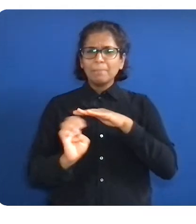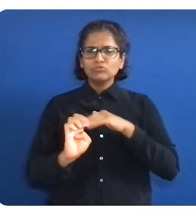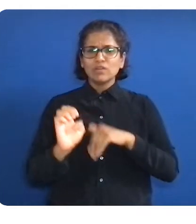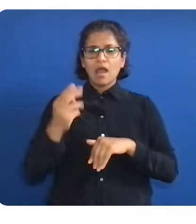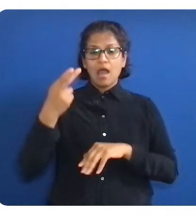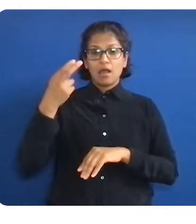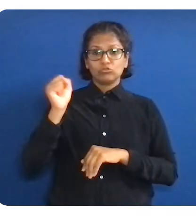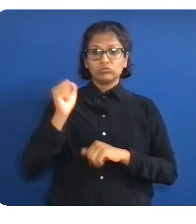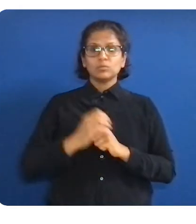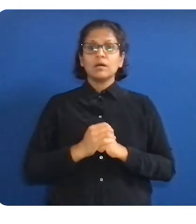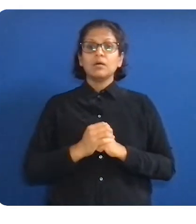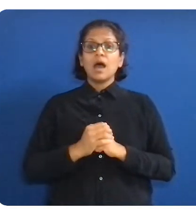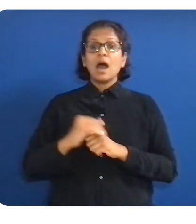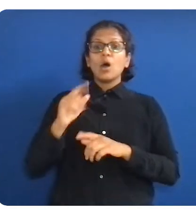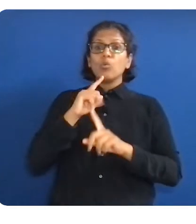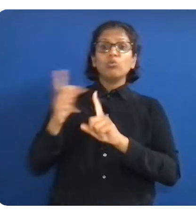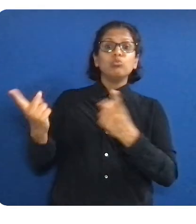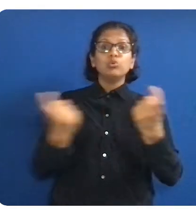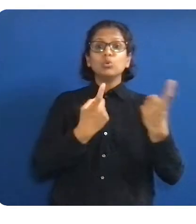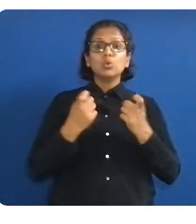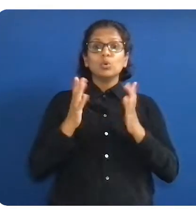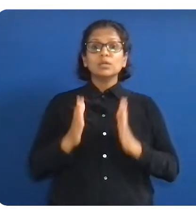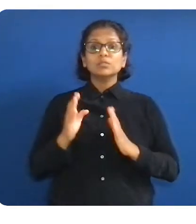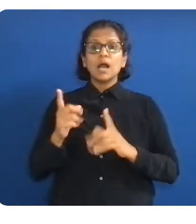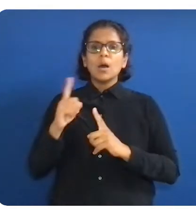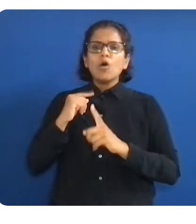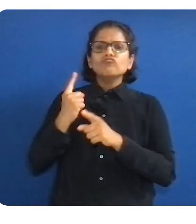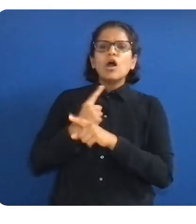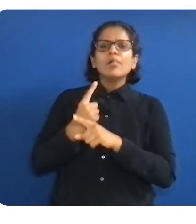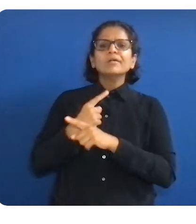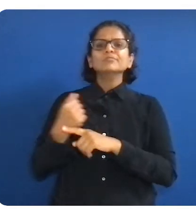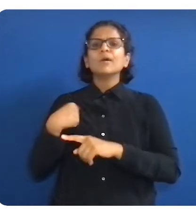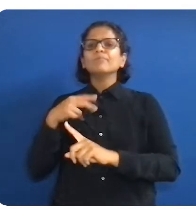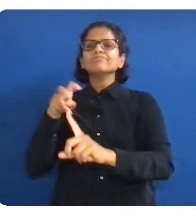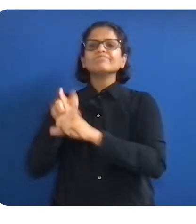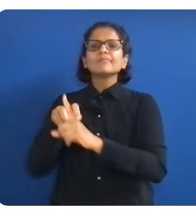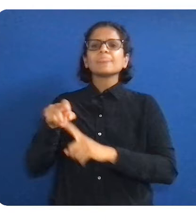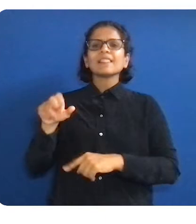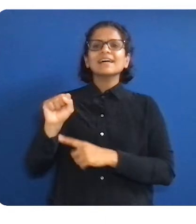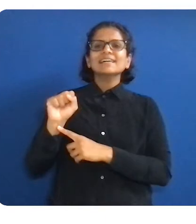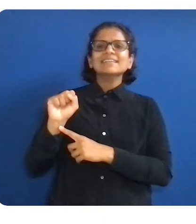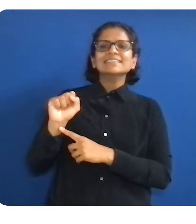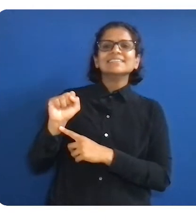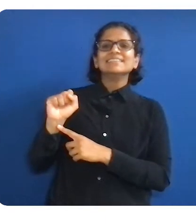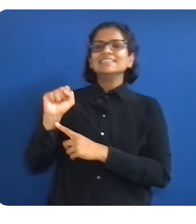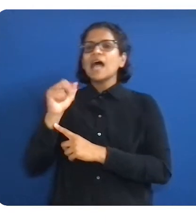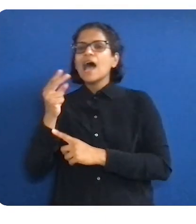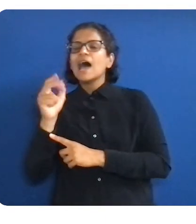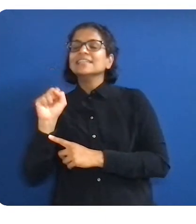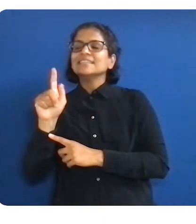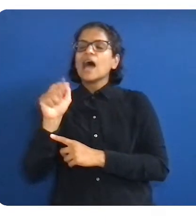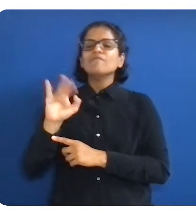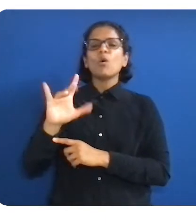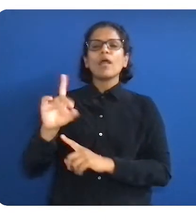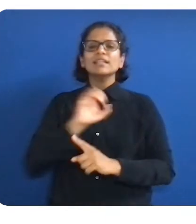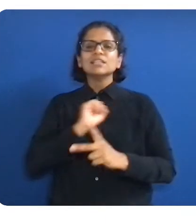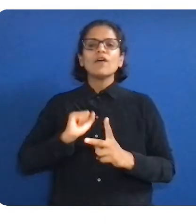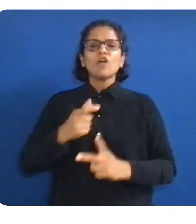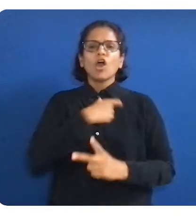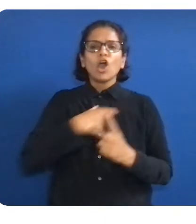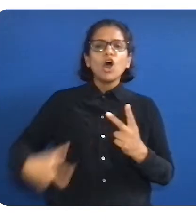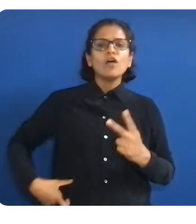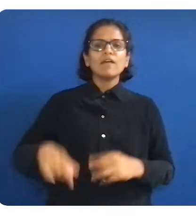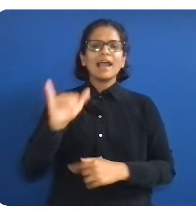Yale, and doubling down on higher education institutions like Hispanic-serving institutions, and historically Black